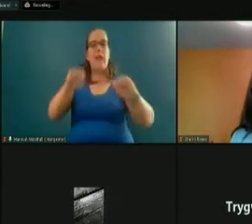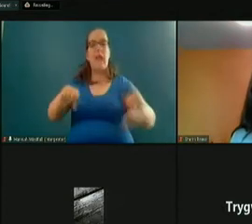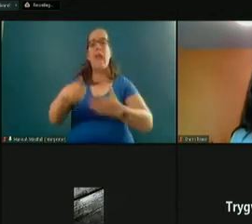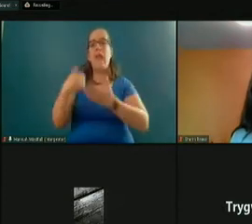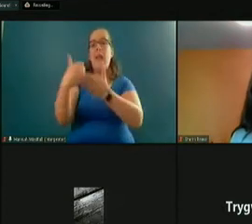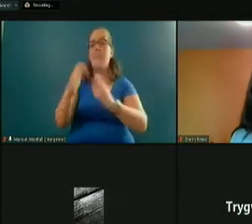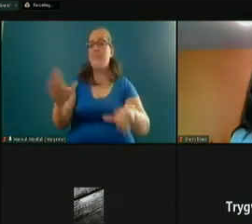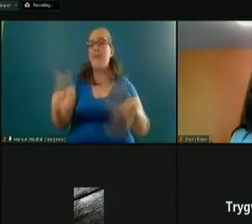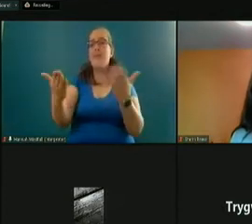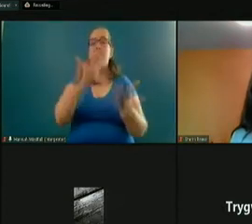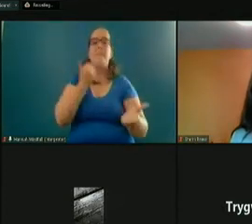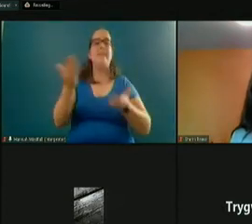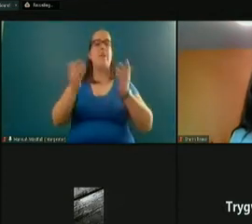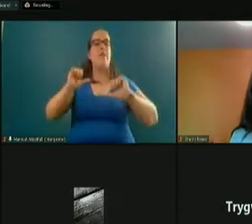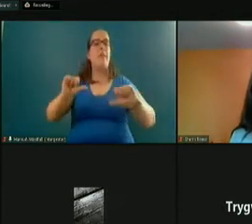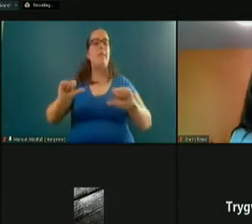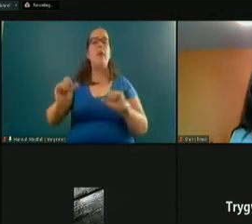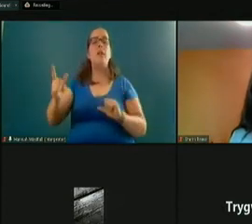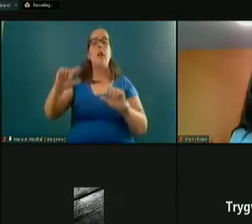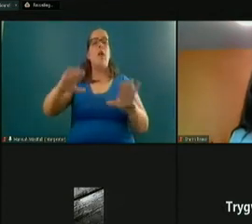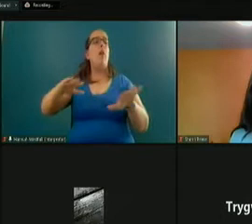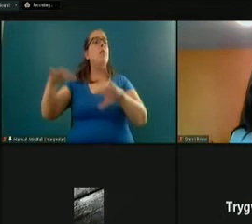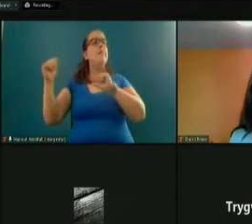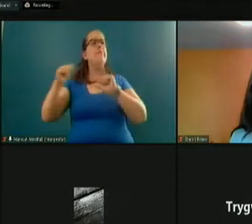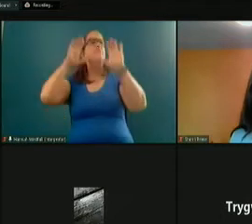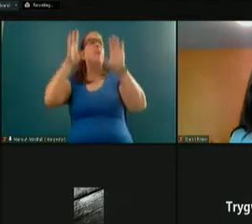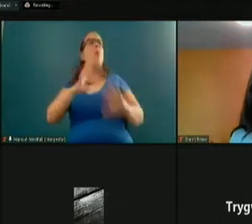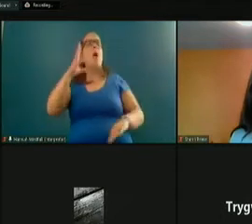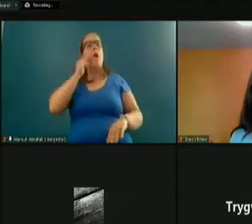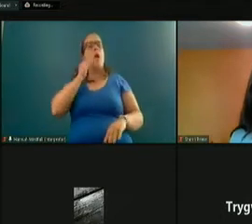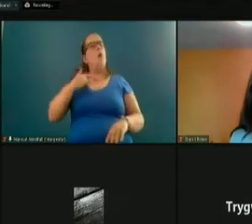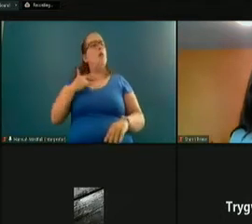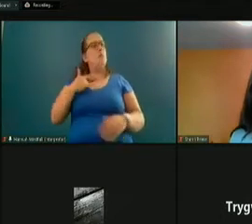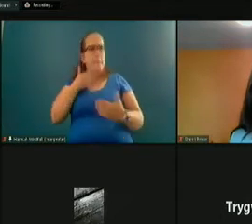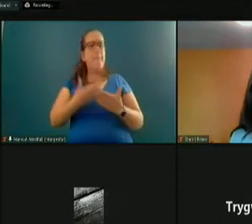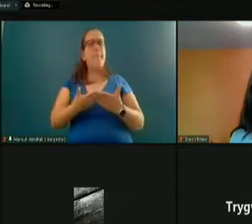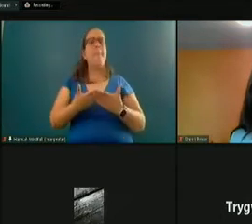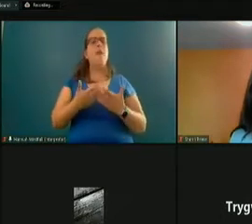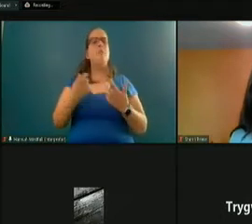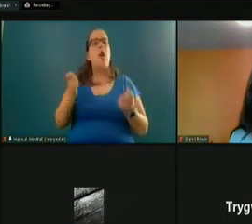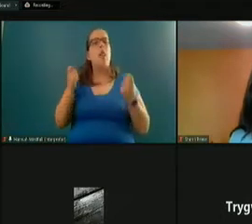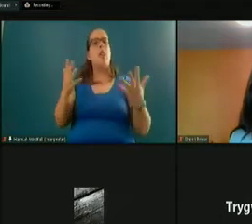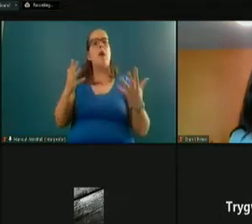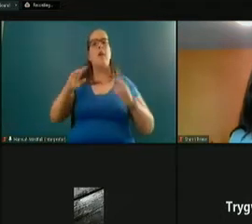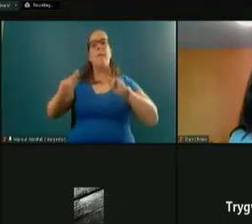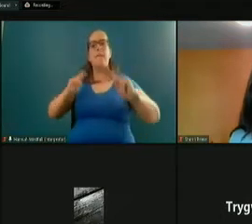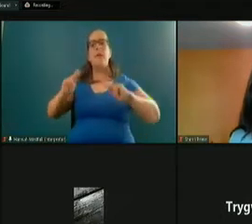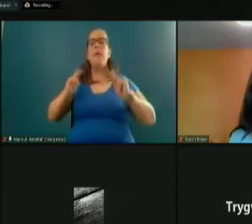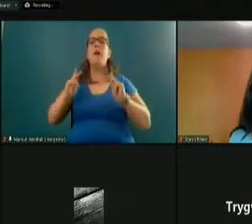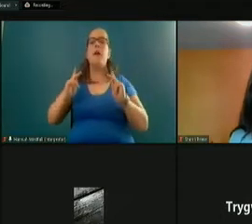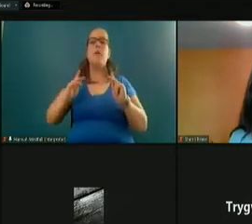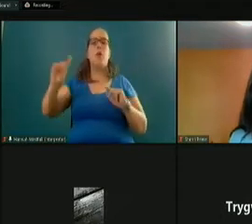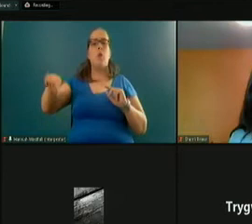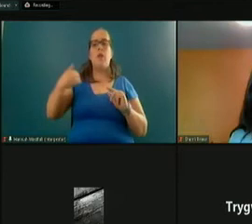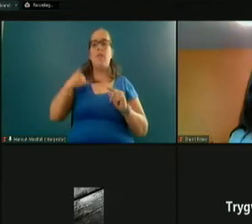service possible so that they leave with a great experience with the county. A lot of, you know, as we know, a lot of people only have their